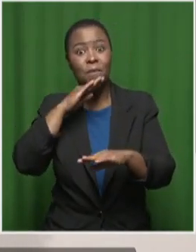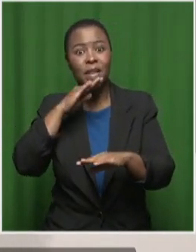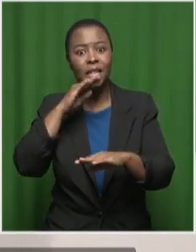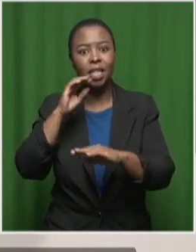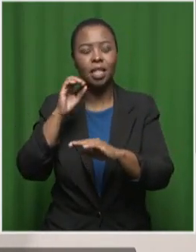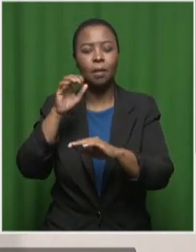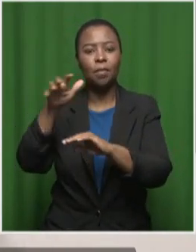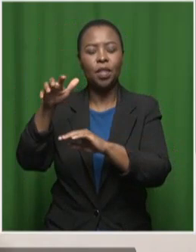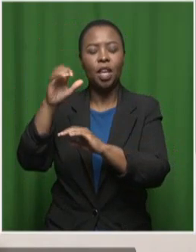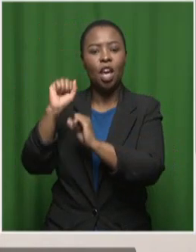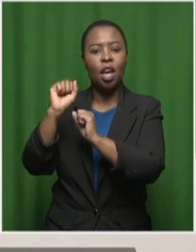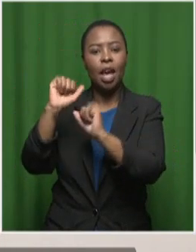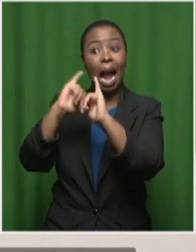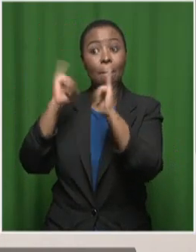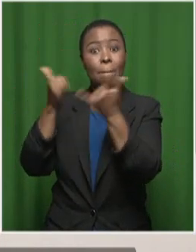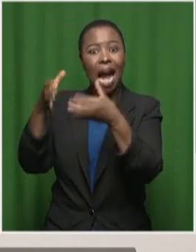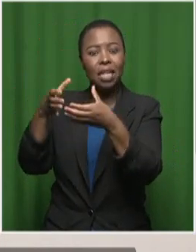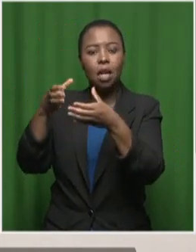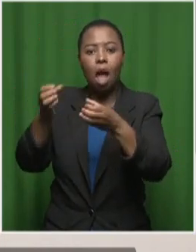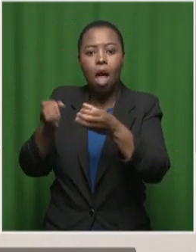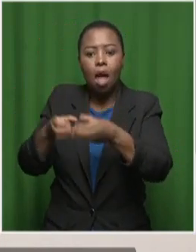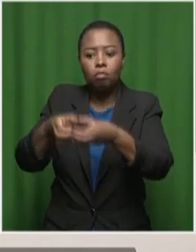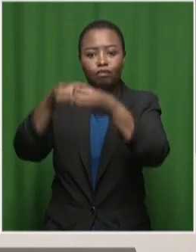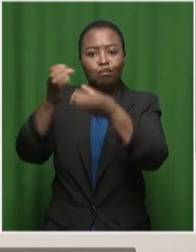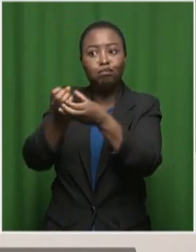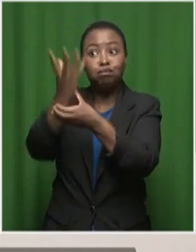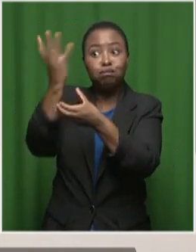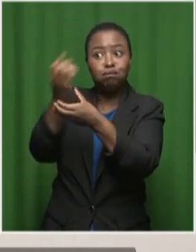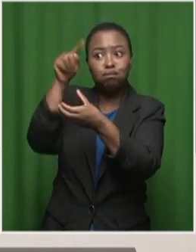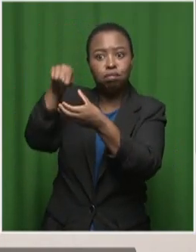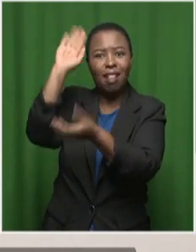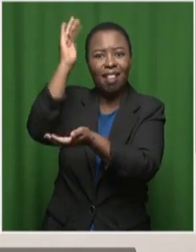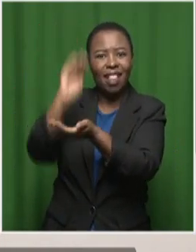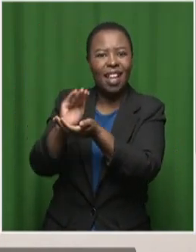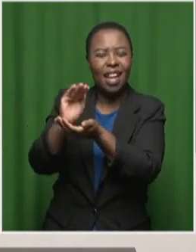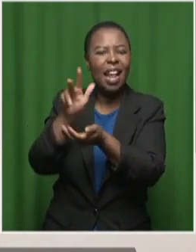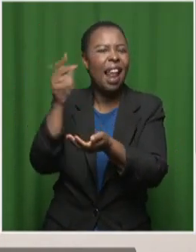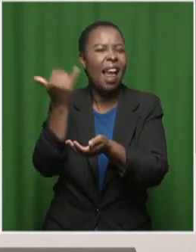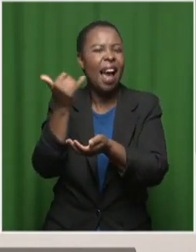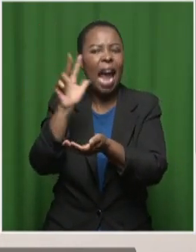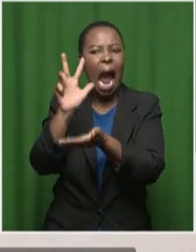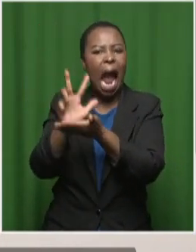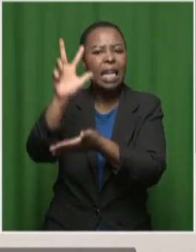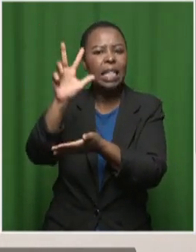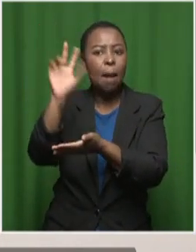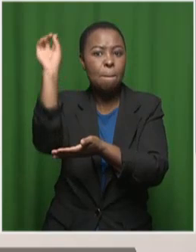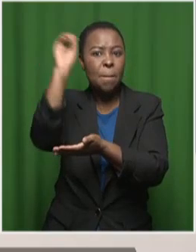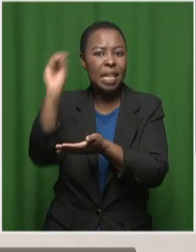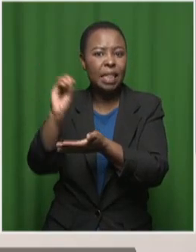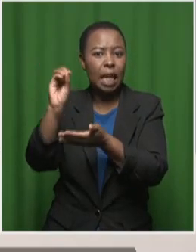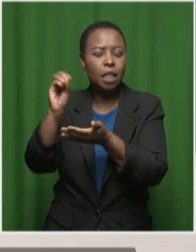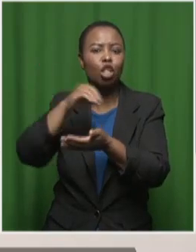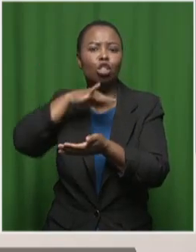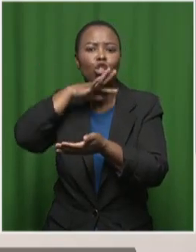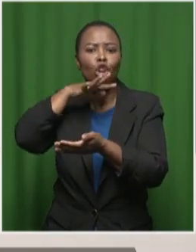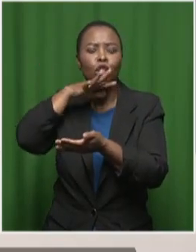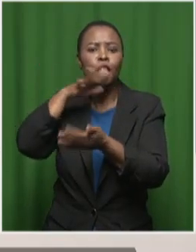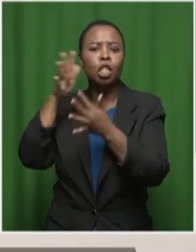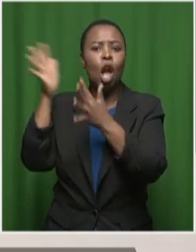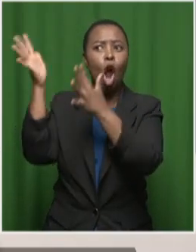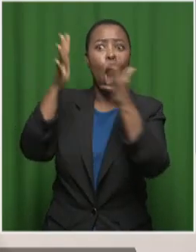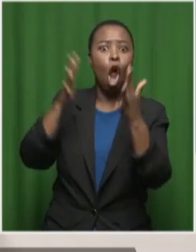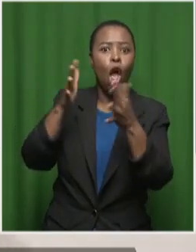clamp down a little bit on their emissions, and it resulted in something like an 18% reduction in pollution in those neighboring states.